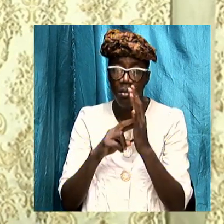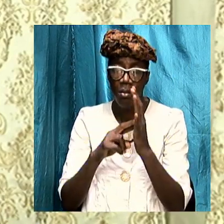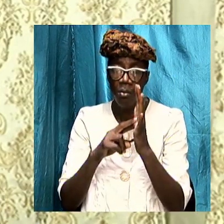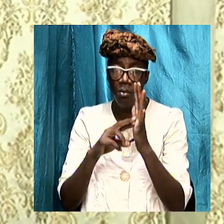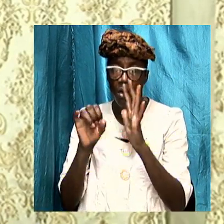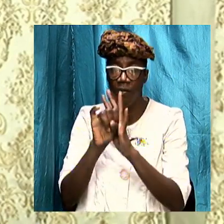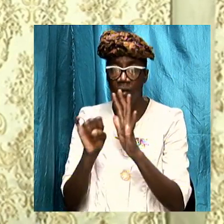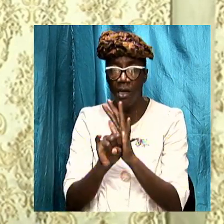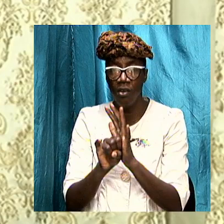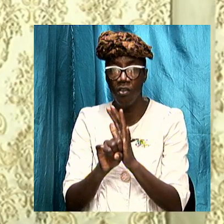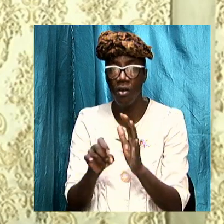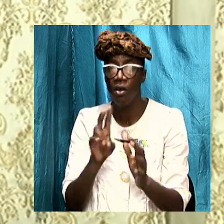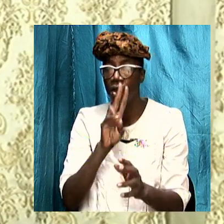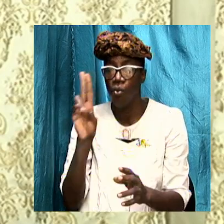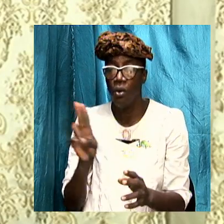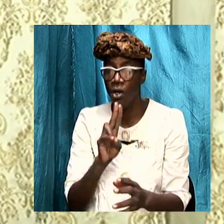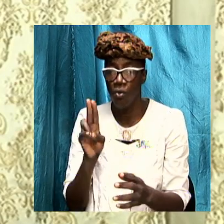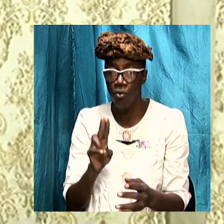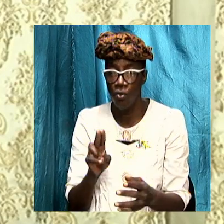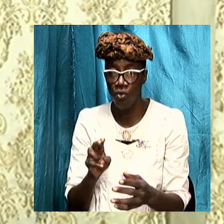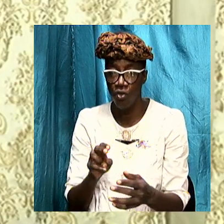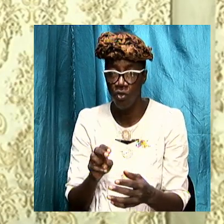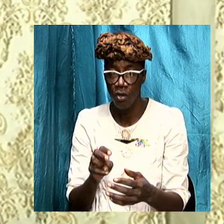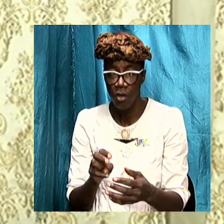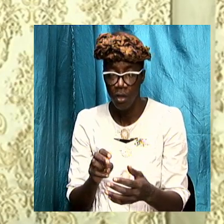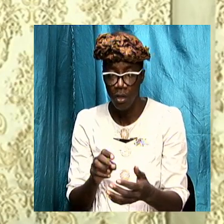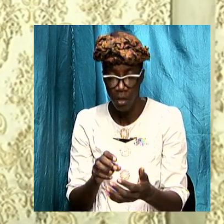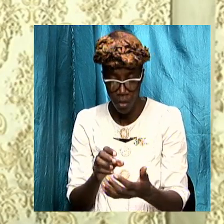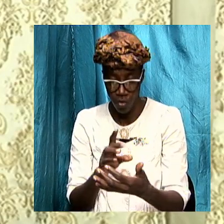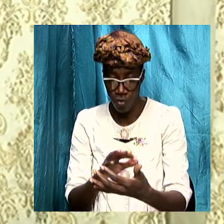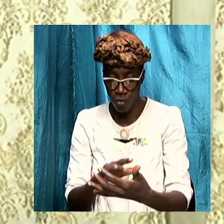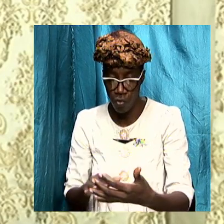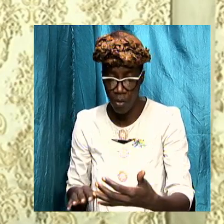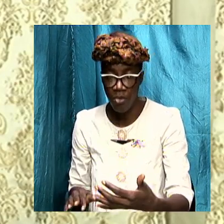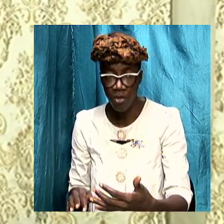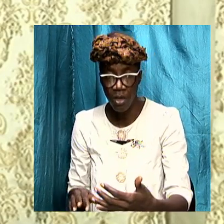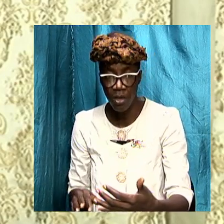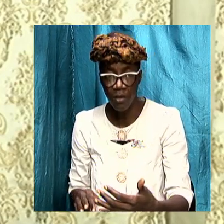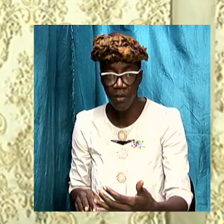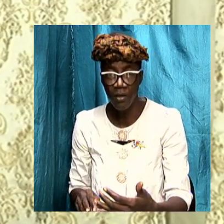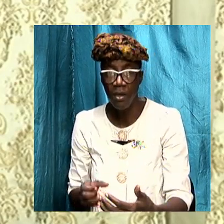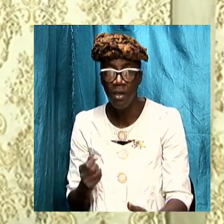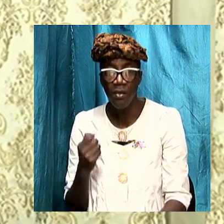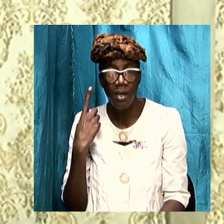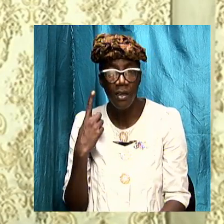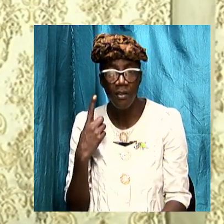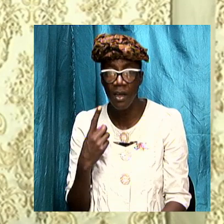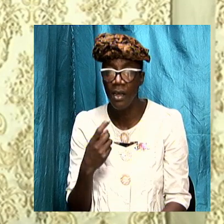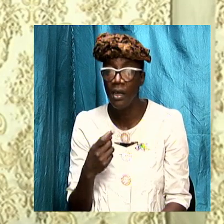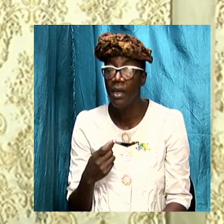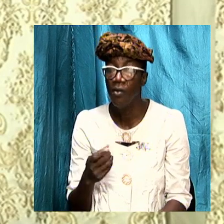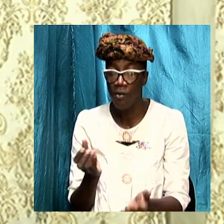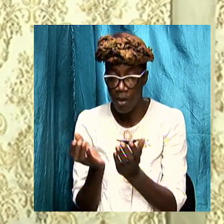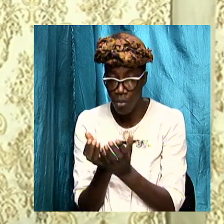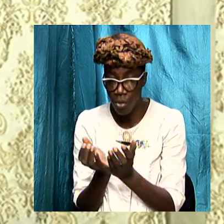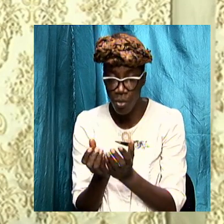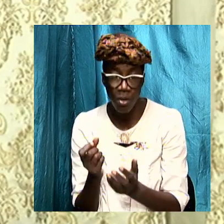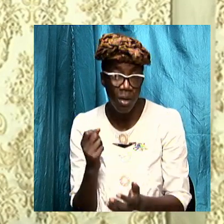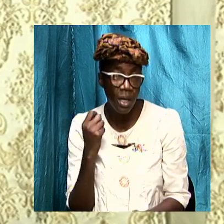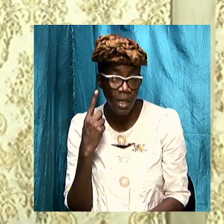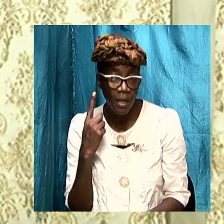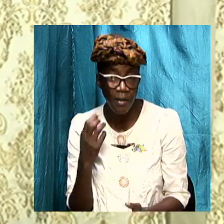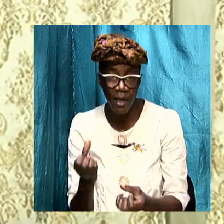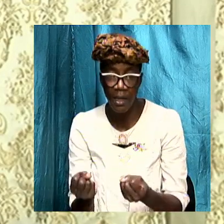different places to interpret scriptures and we will see that the book can be understood and the